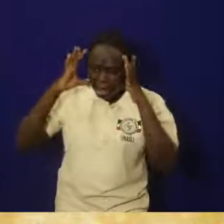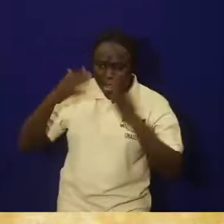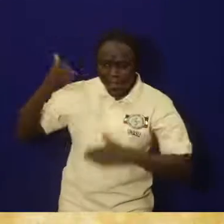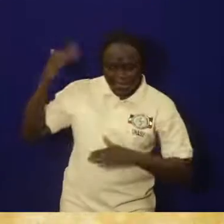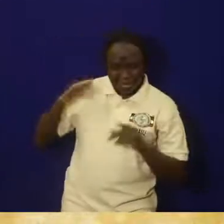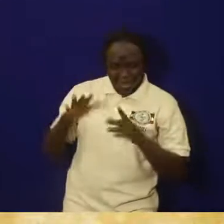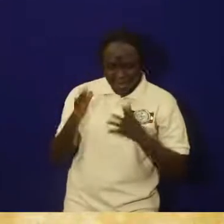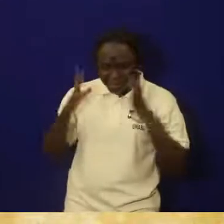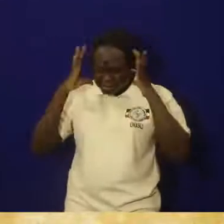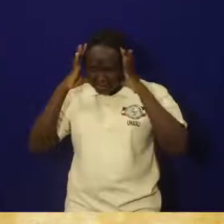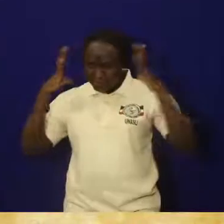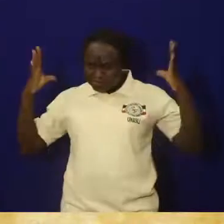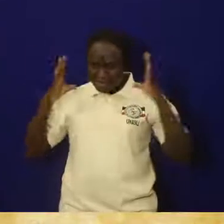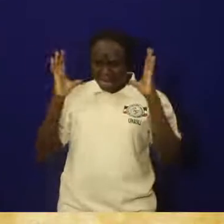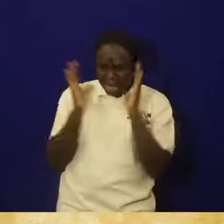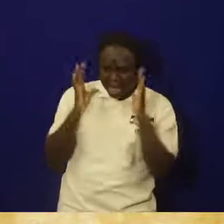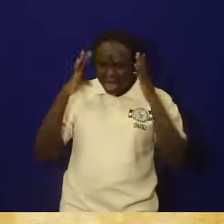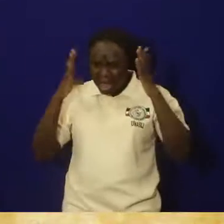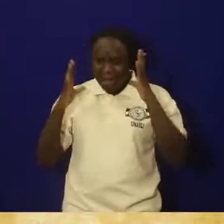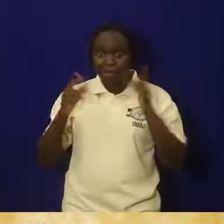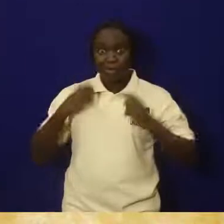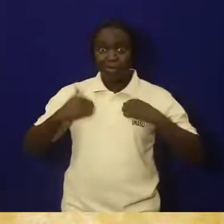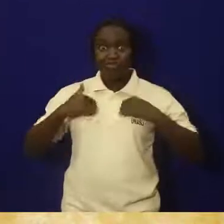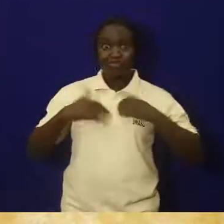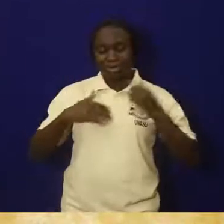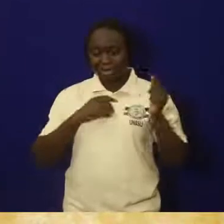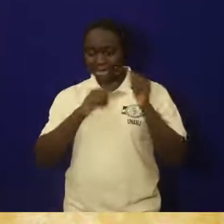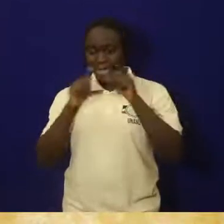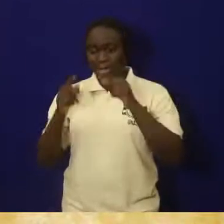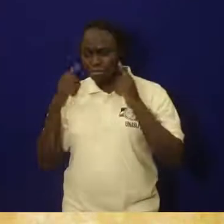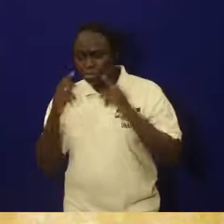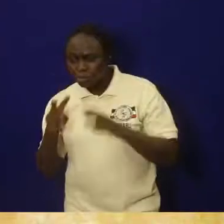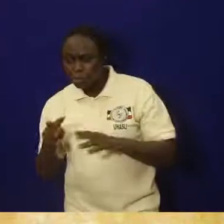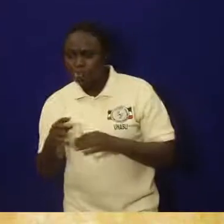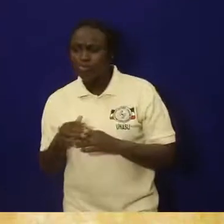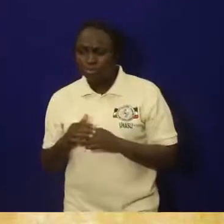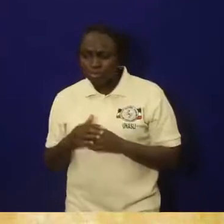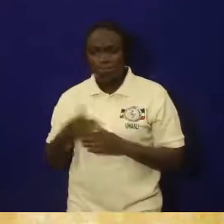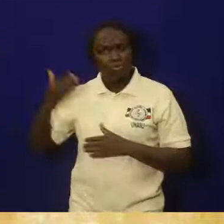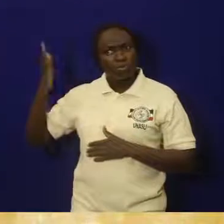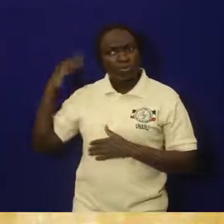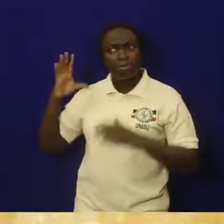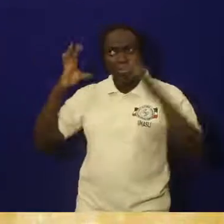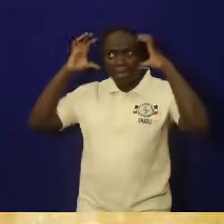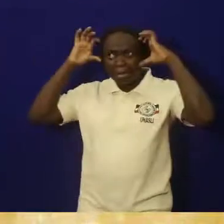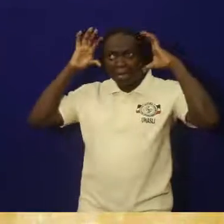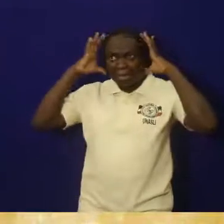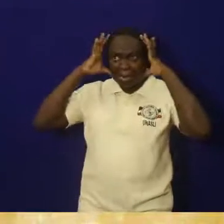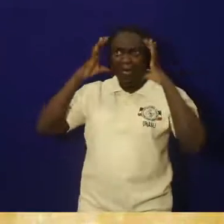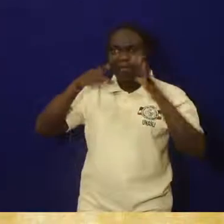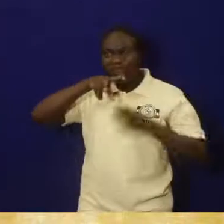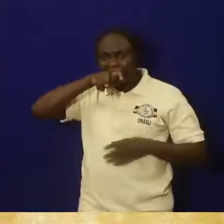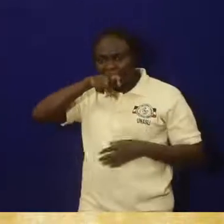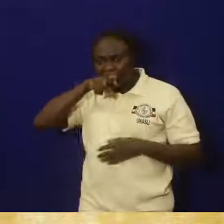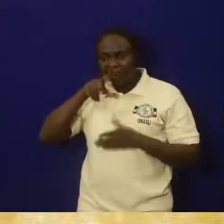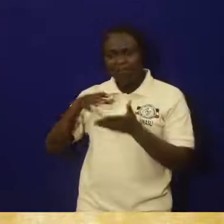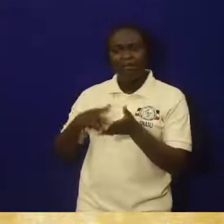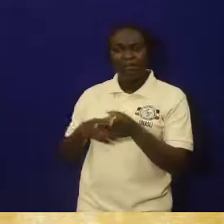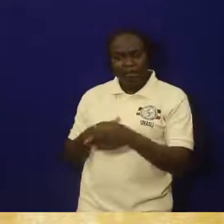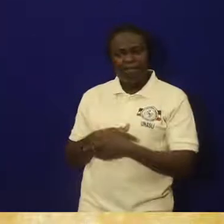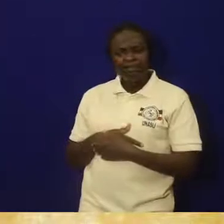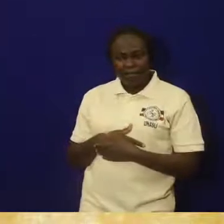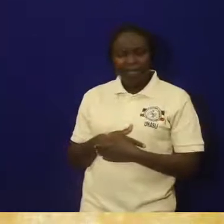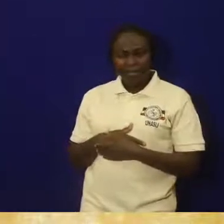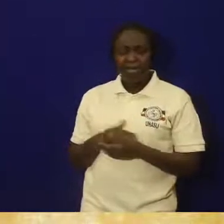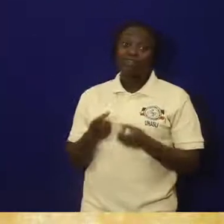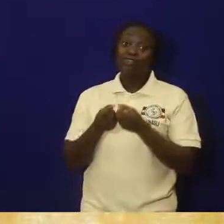how the early man looked like. So, there are very, very many archaeological sites or